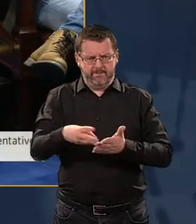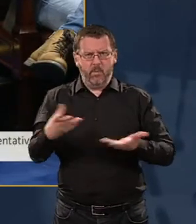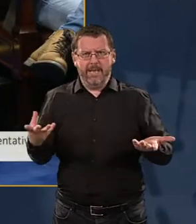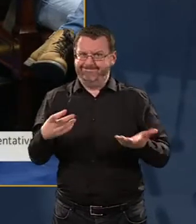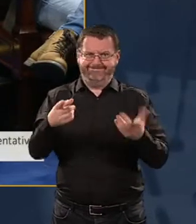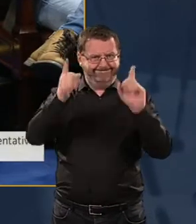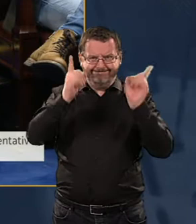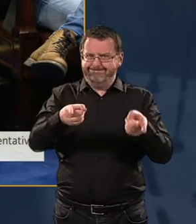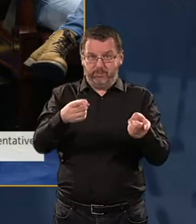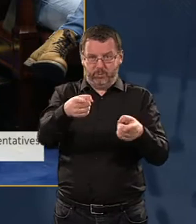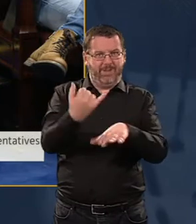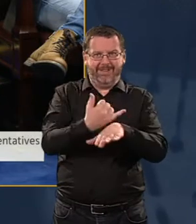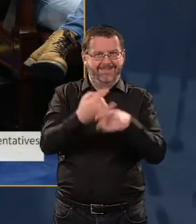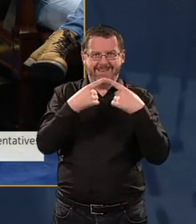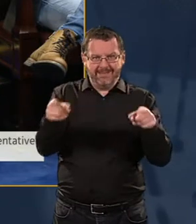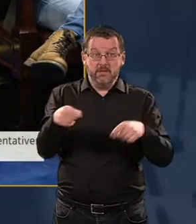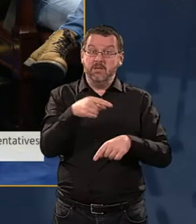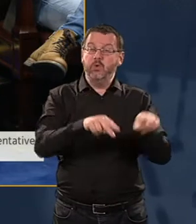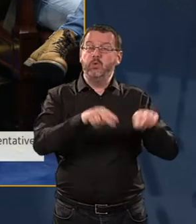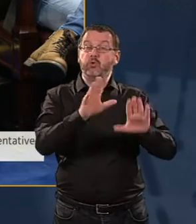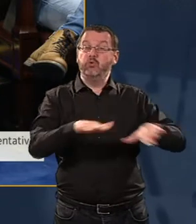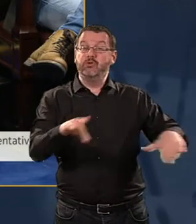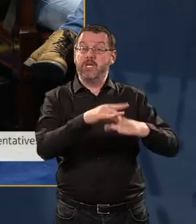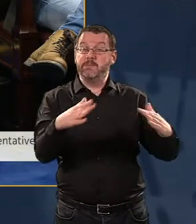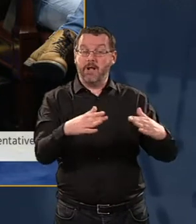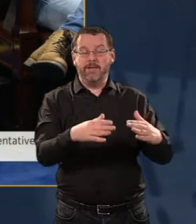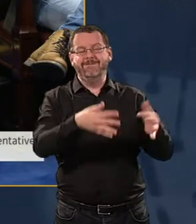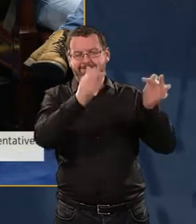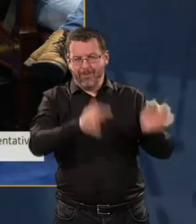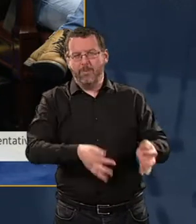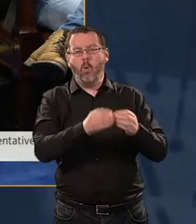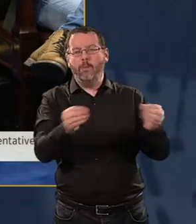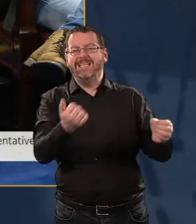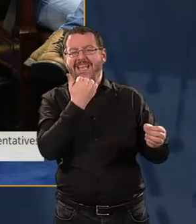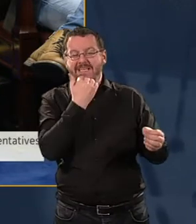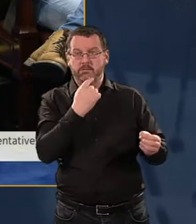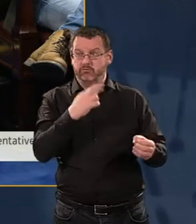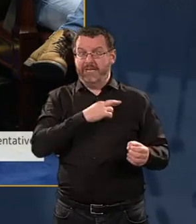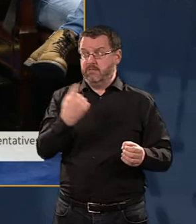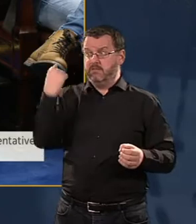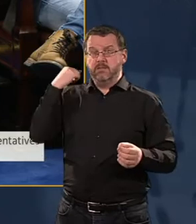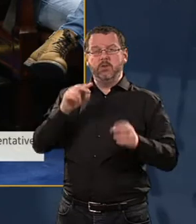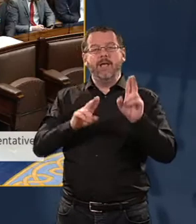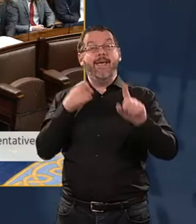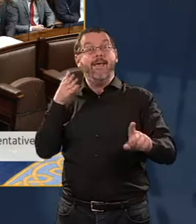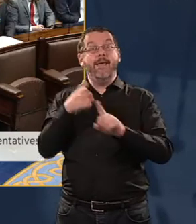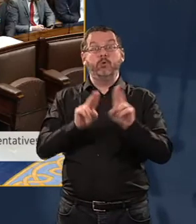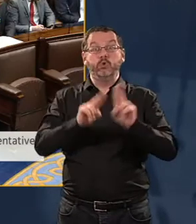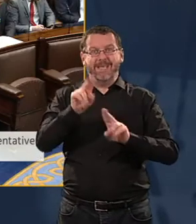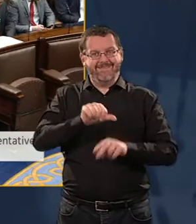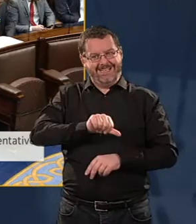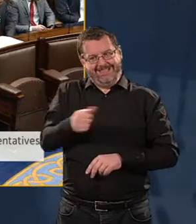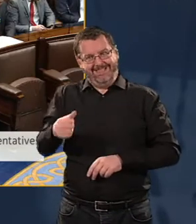You have an opening date for a new children's hospital, but the whole idea of it was to have it close to a maternity